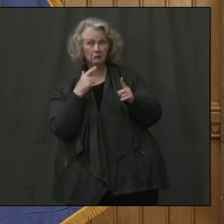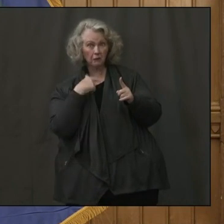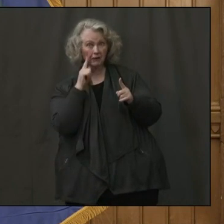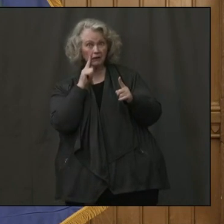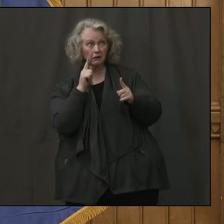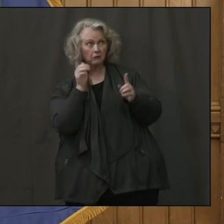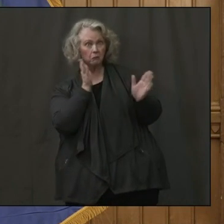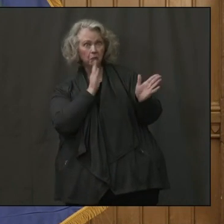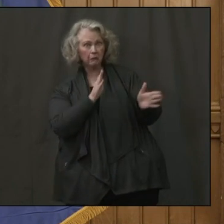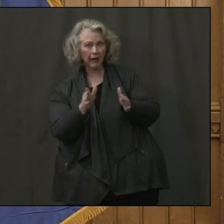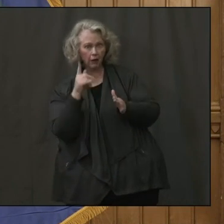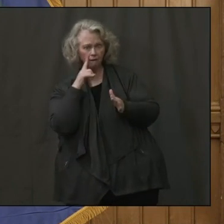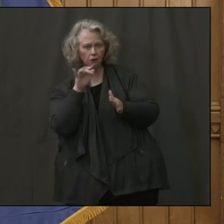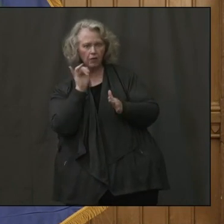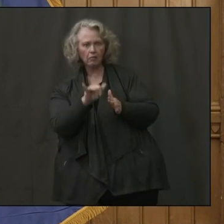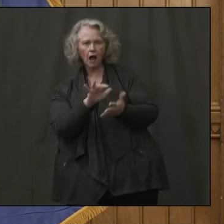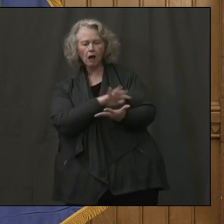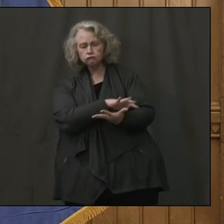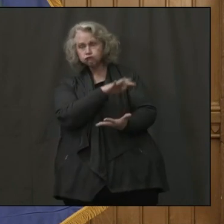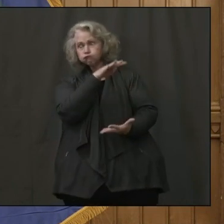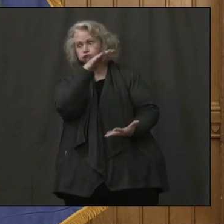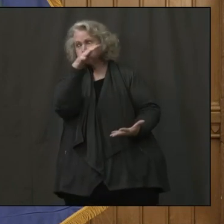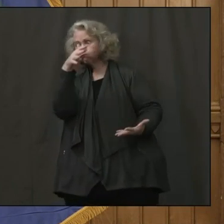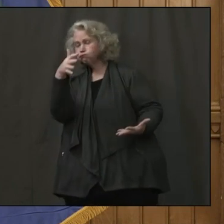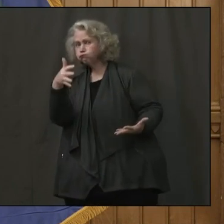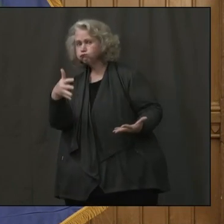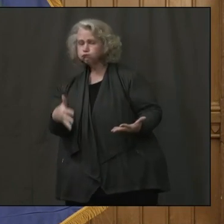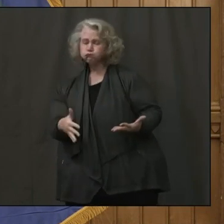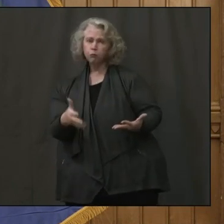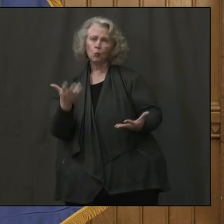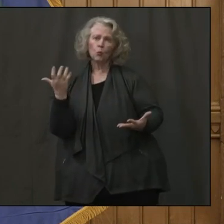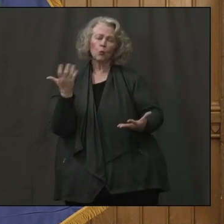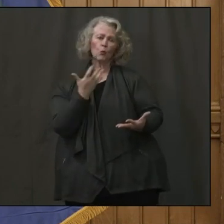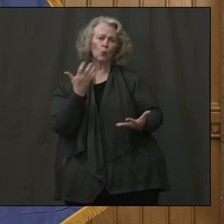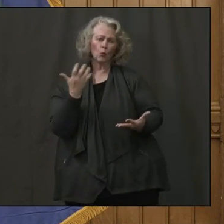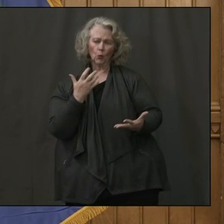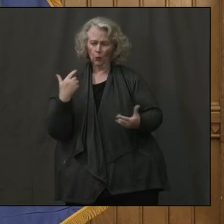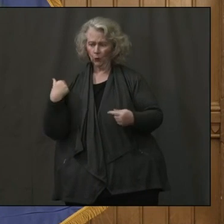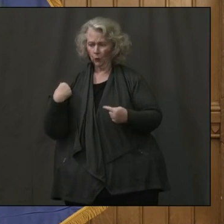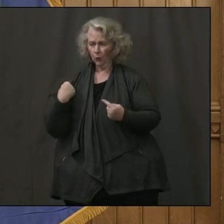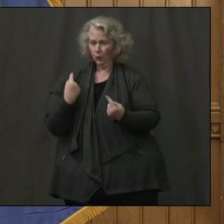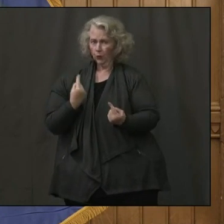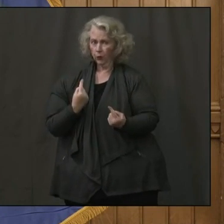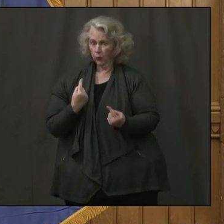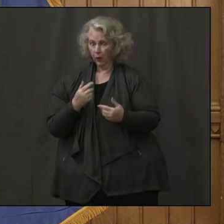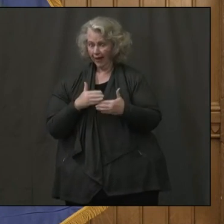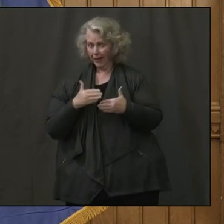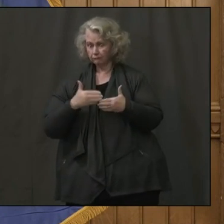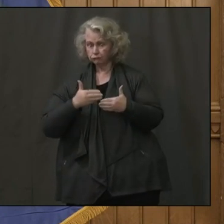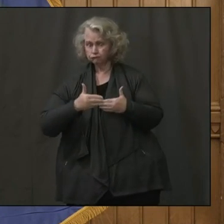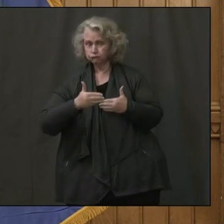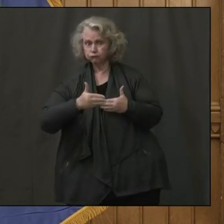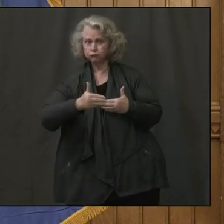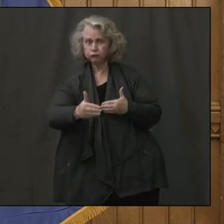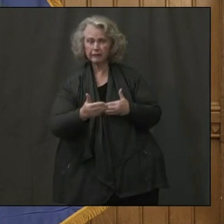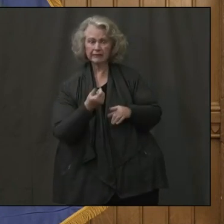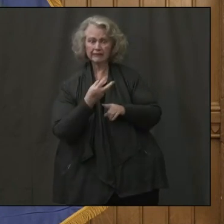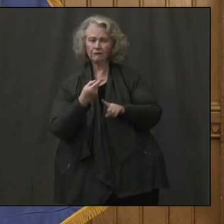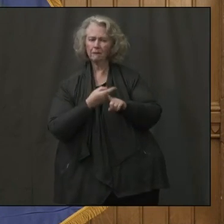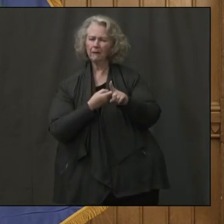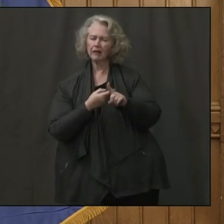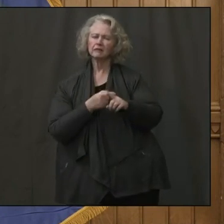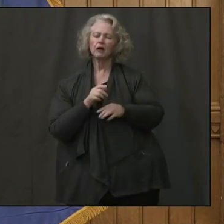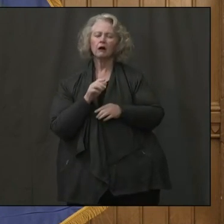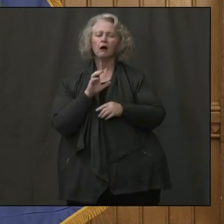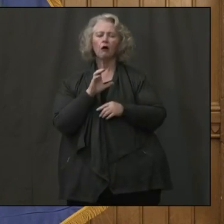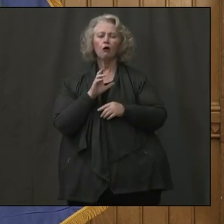what we have been confronted over the last few months and what we can expect for at least the next few months. Kurt Westby,